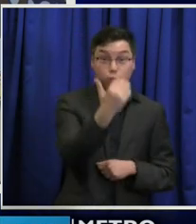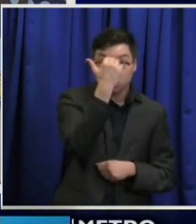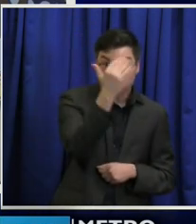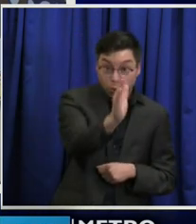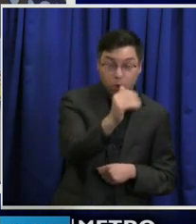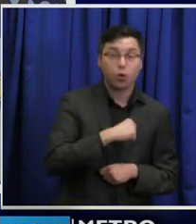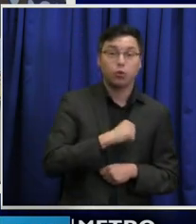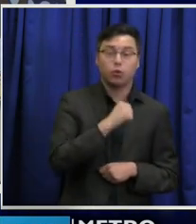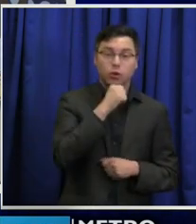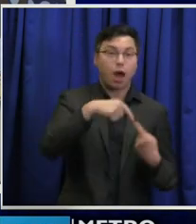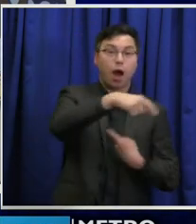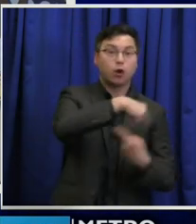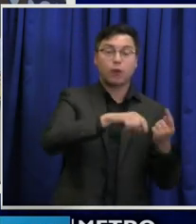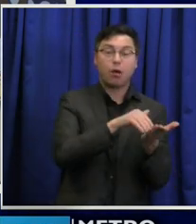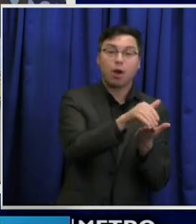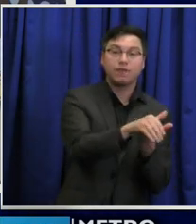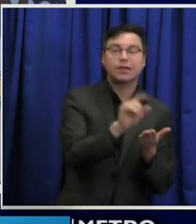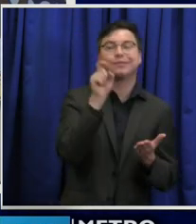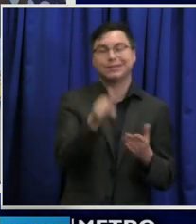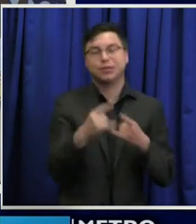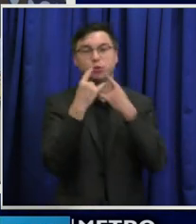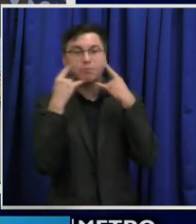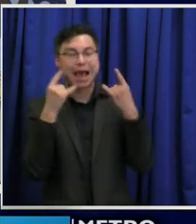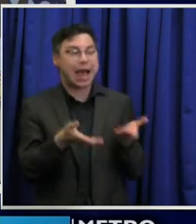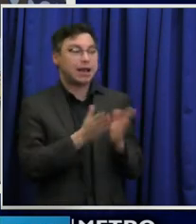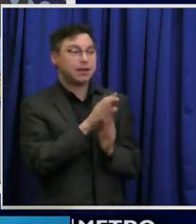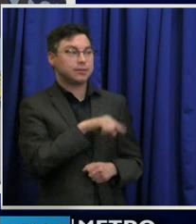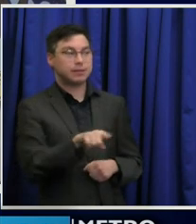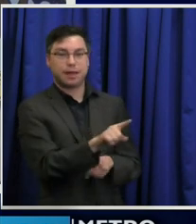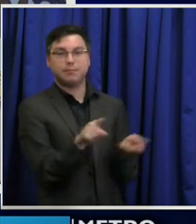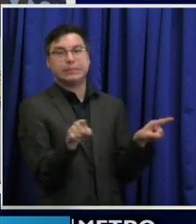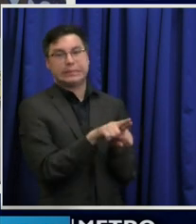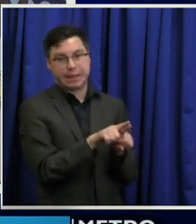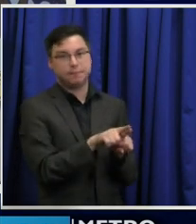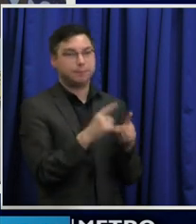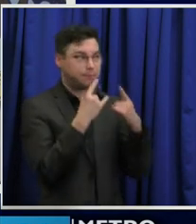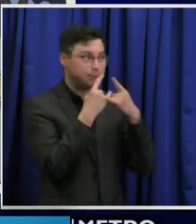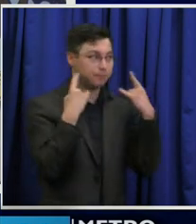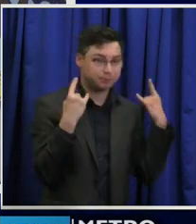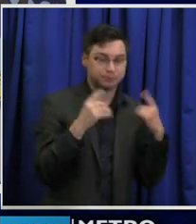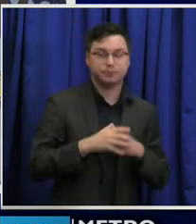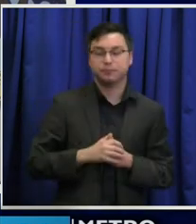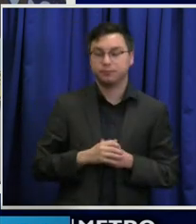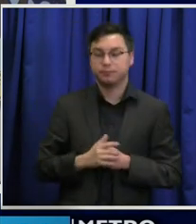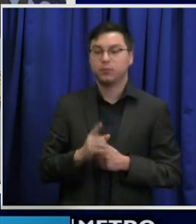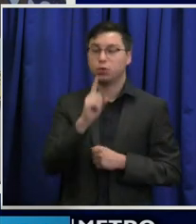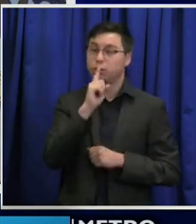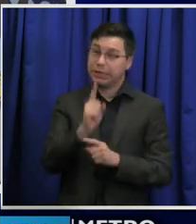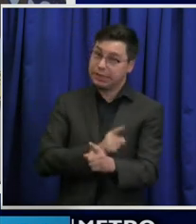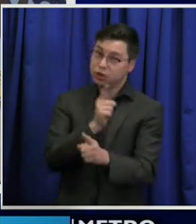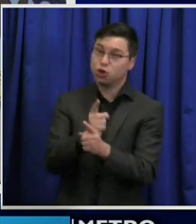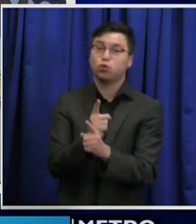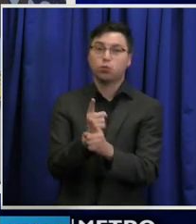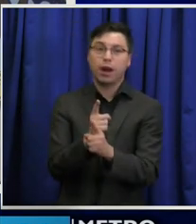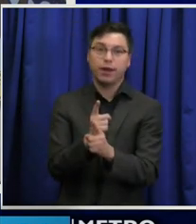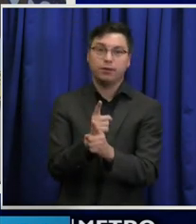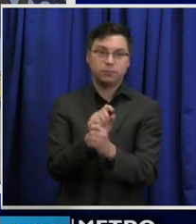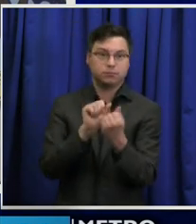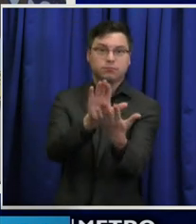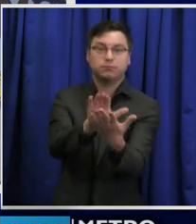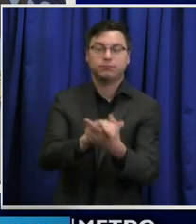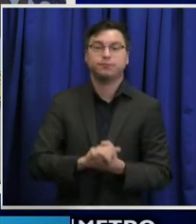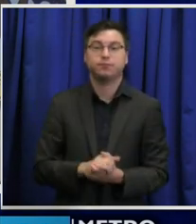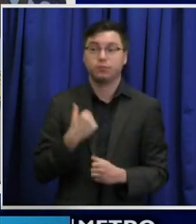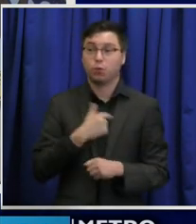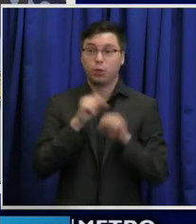you need to wear a mask. And you need to ask them to do the same. It's the right thing to do. We can take control